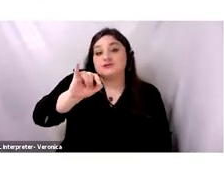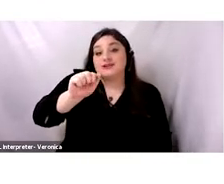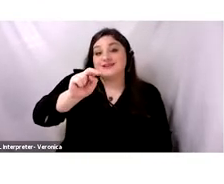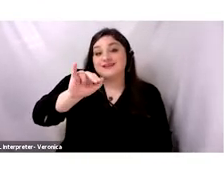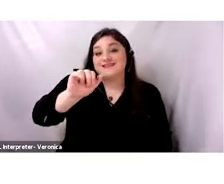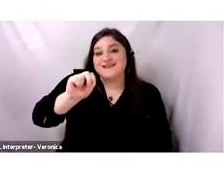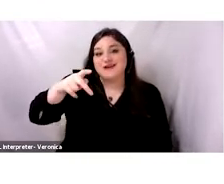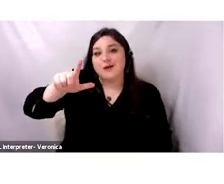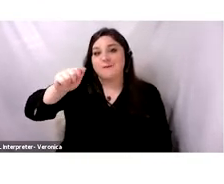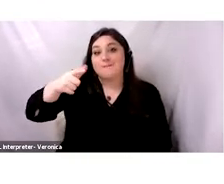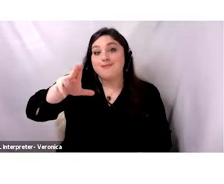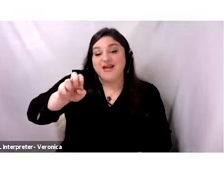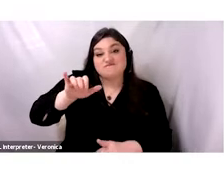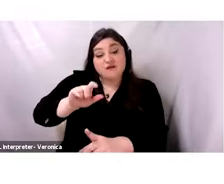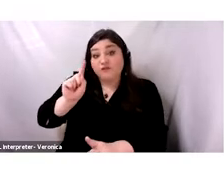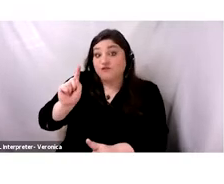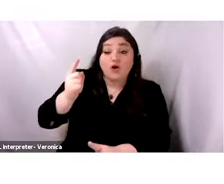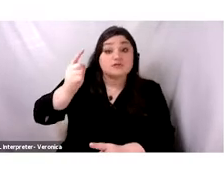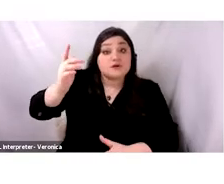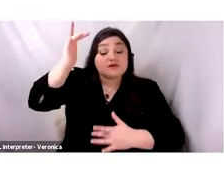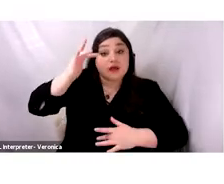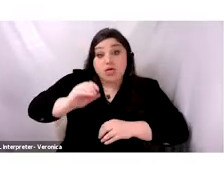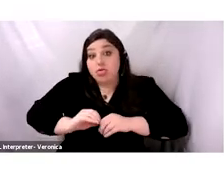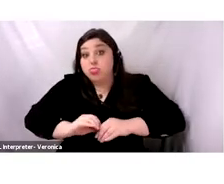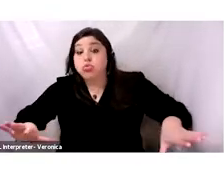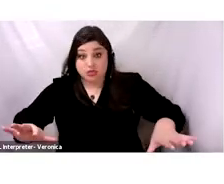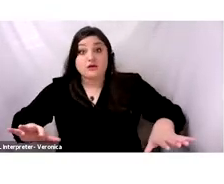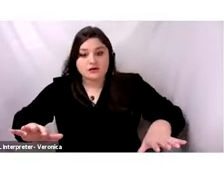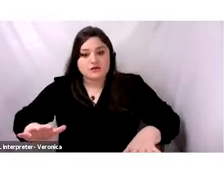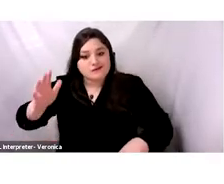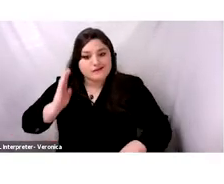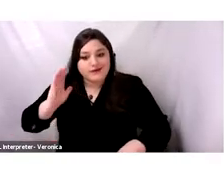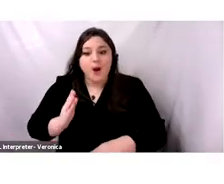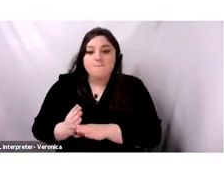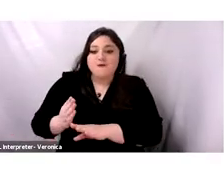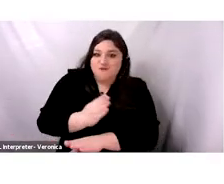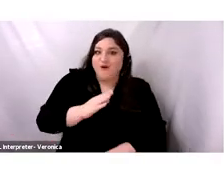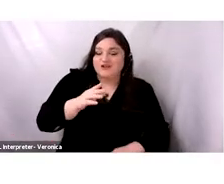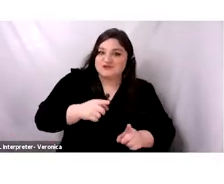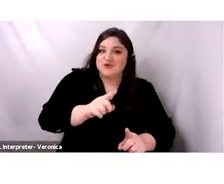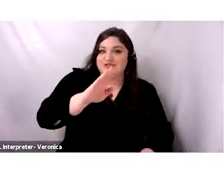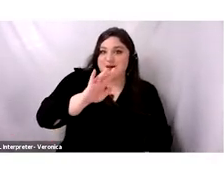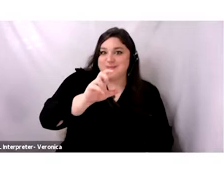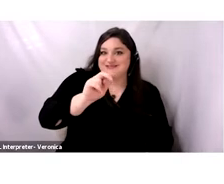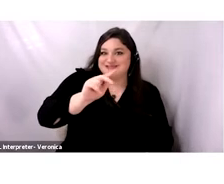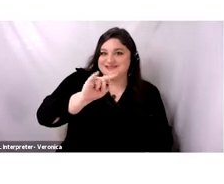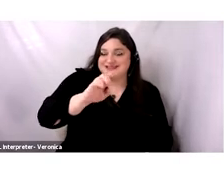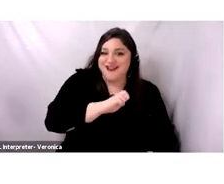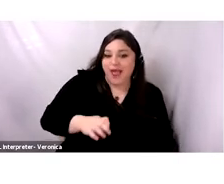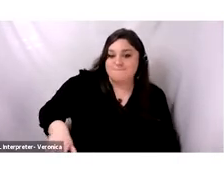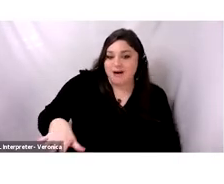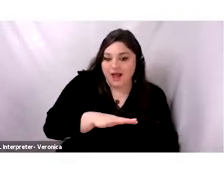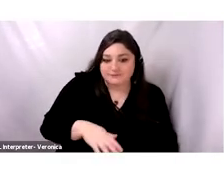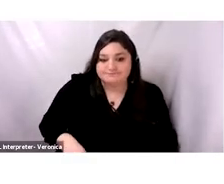of the population of the Byzantine Empire. So resistance to the newly expanding empire was minimal.